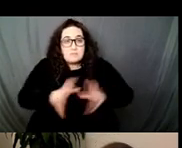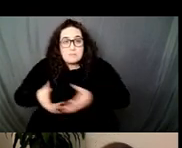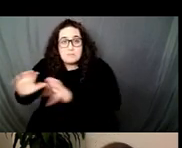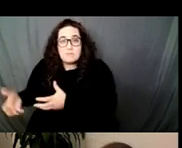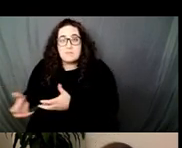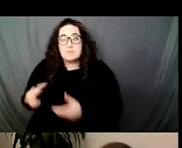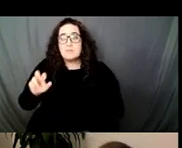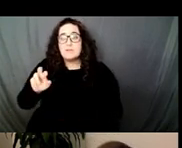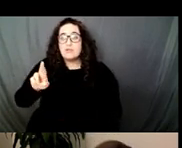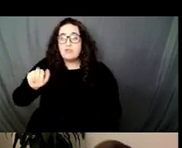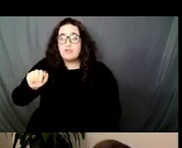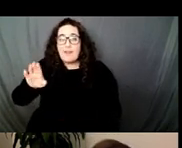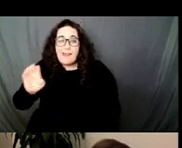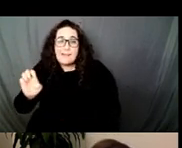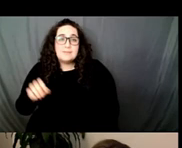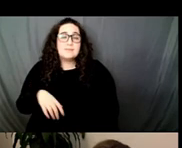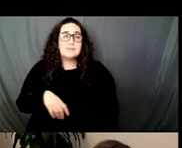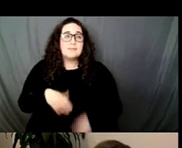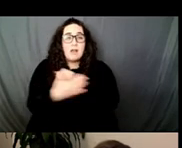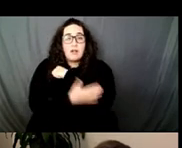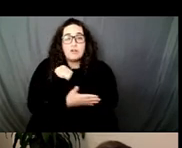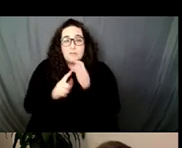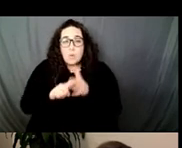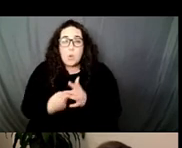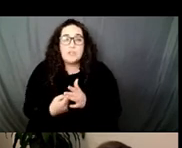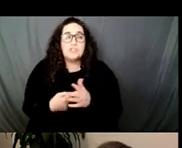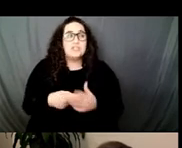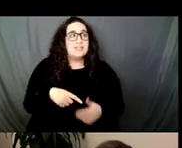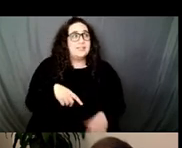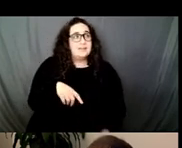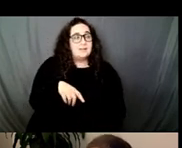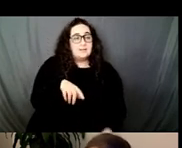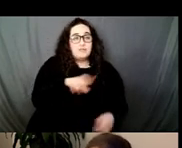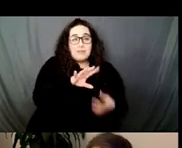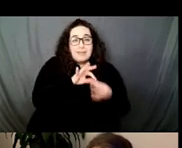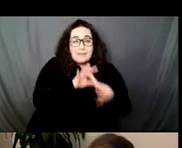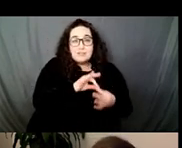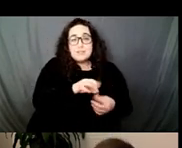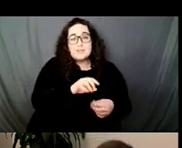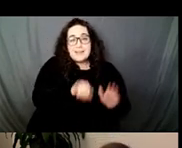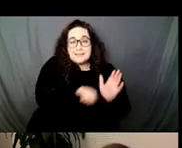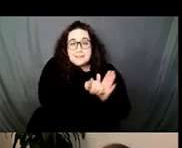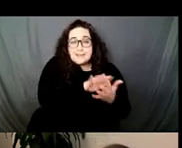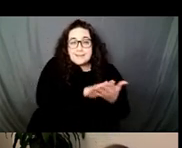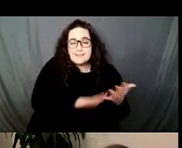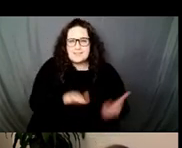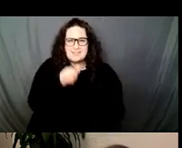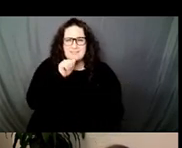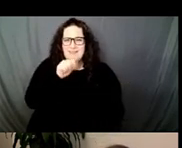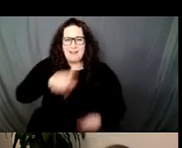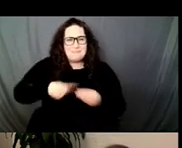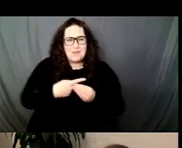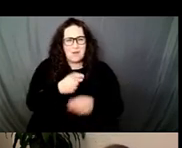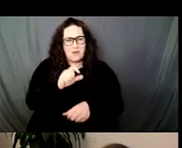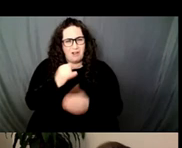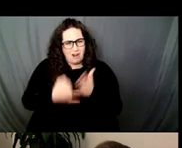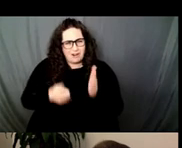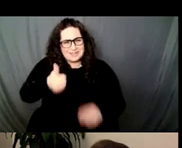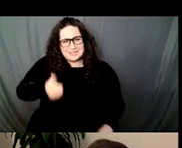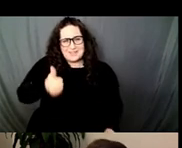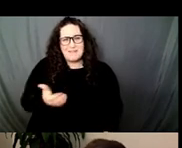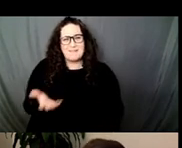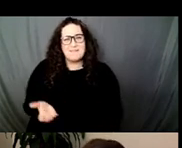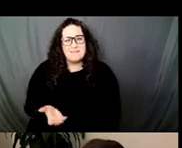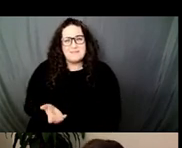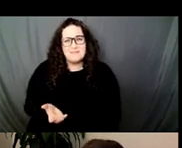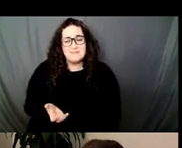affinity rather than the work's concerns. Such forms of multicultural inclusion may do little to address or even be contrary